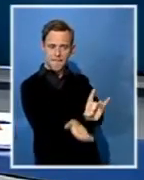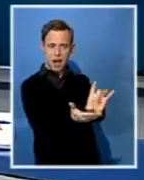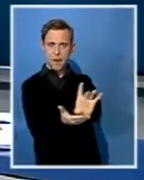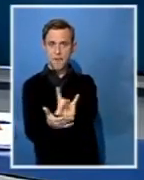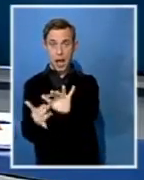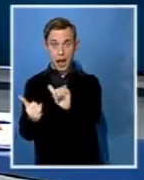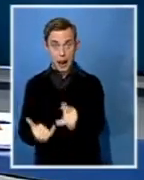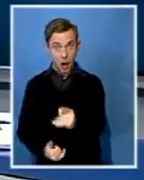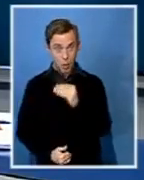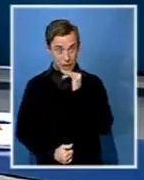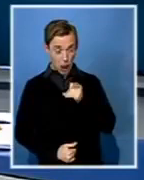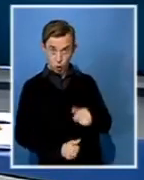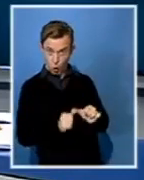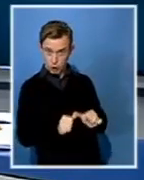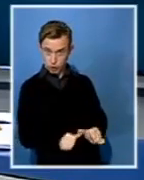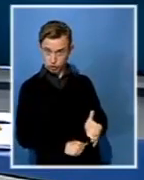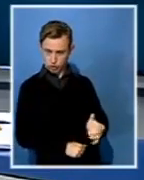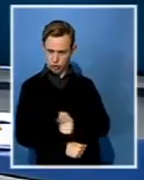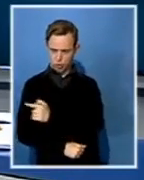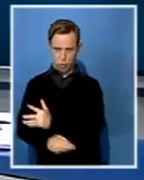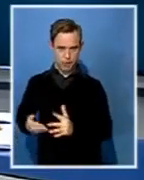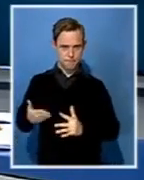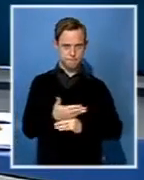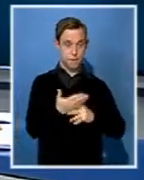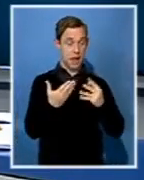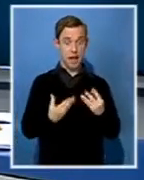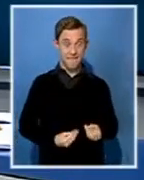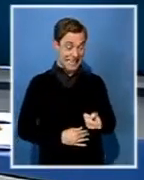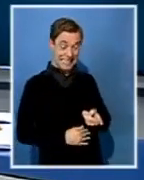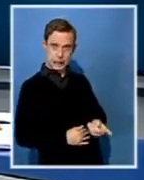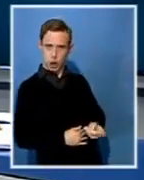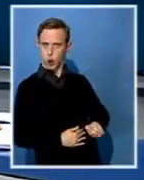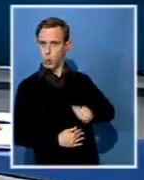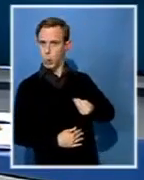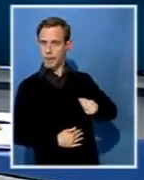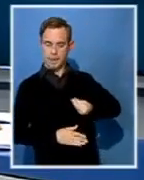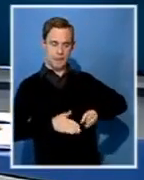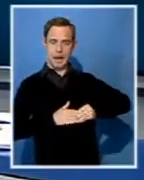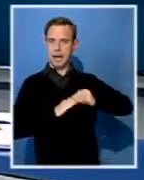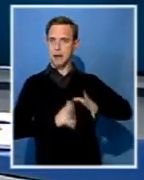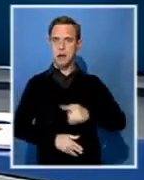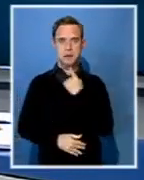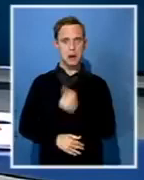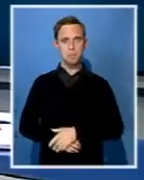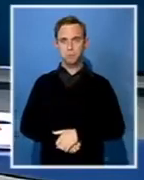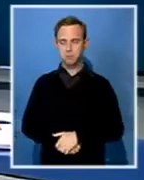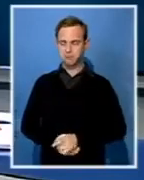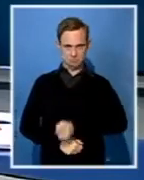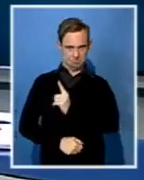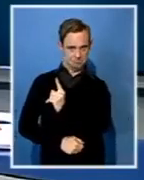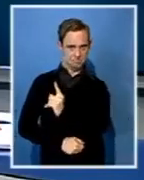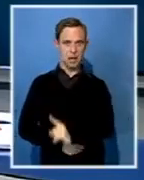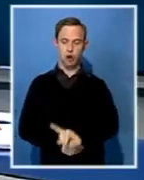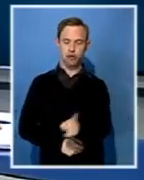would step in if the ruling ZANU-PF party continued to purge veterans. Today, Chipanga issued his